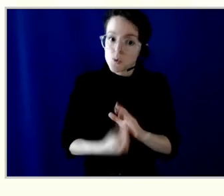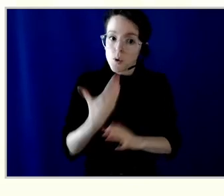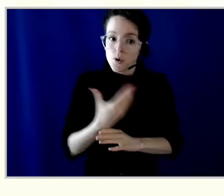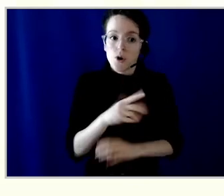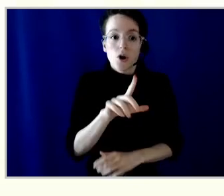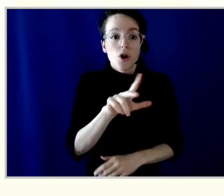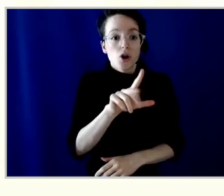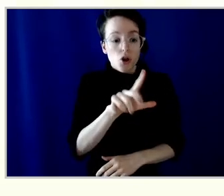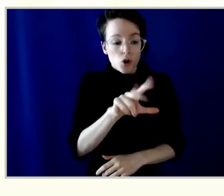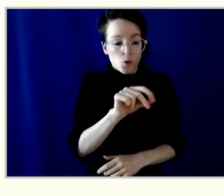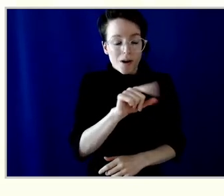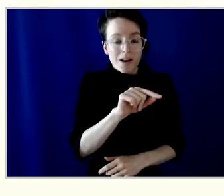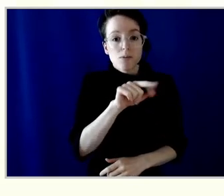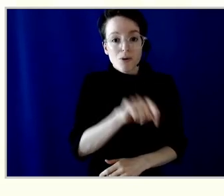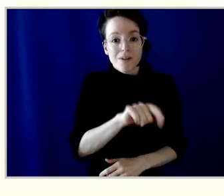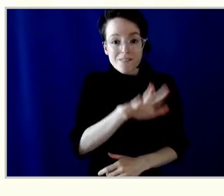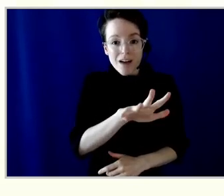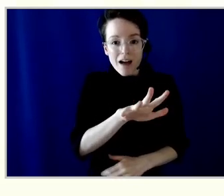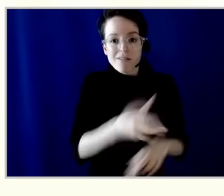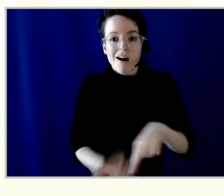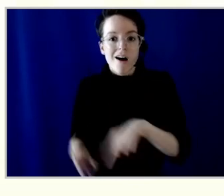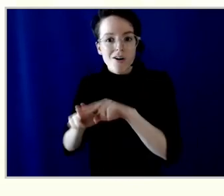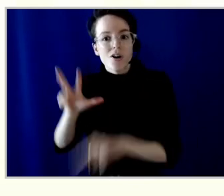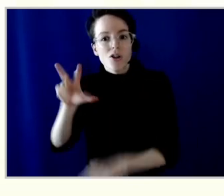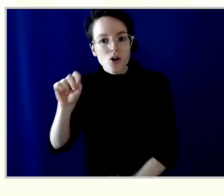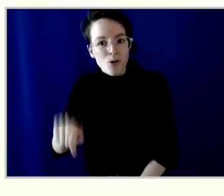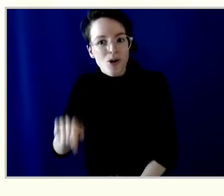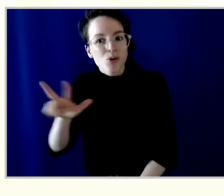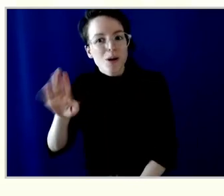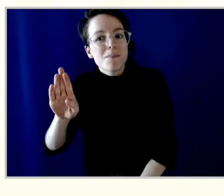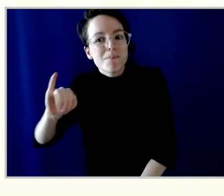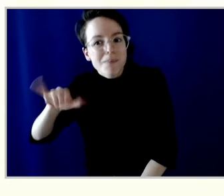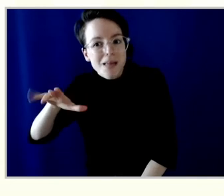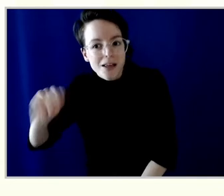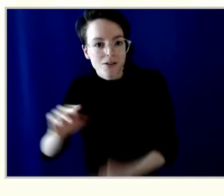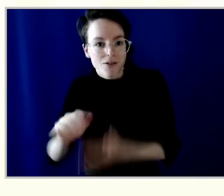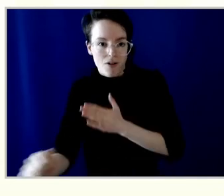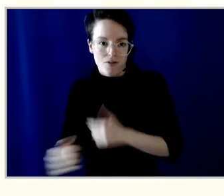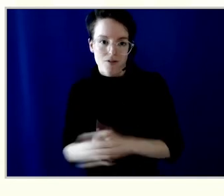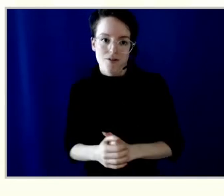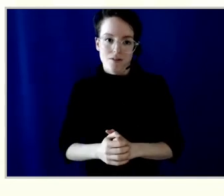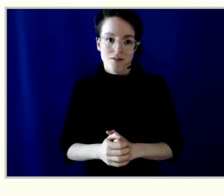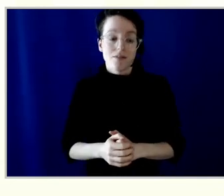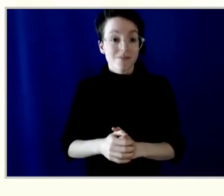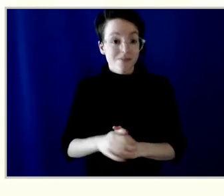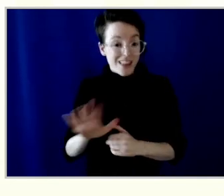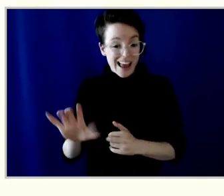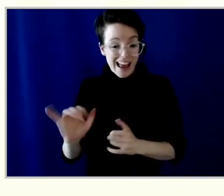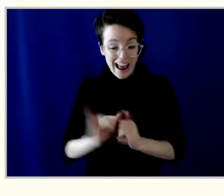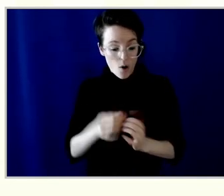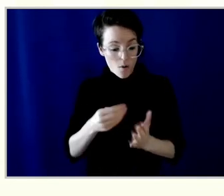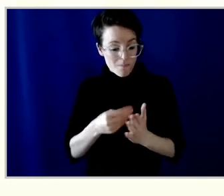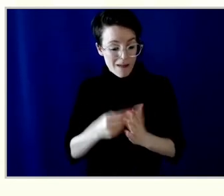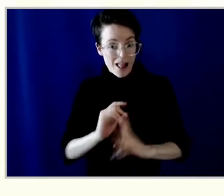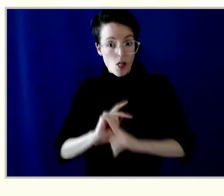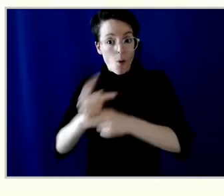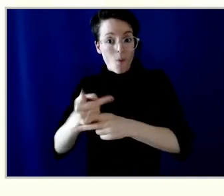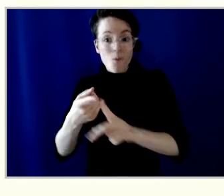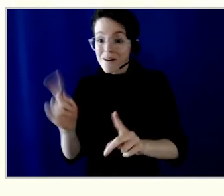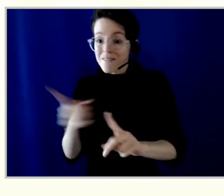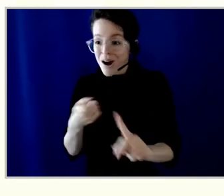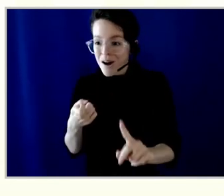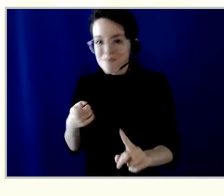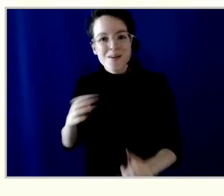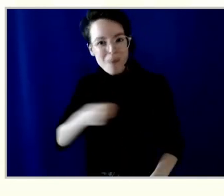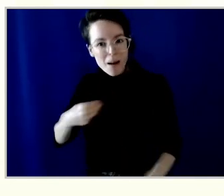.2 billion. And nearly 90% of those loans are funded by deposits from our members. This shows what a